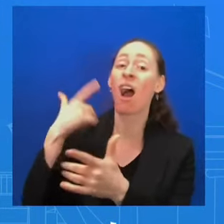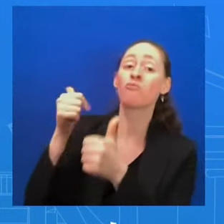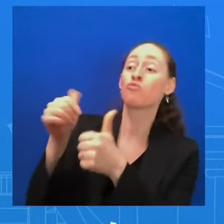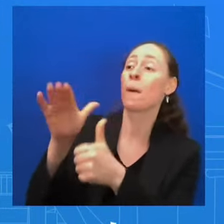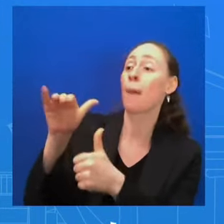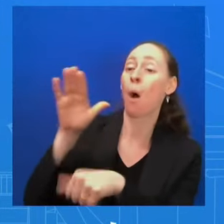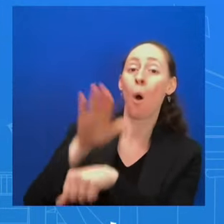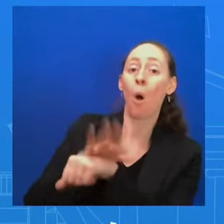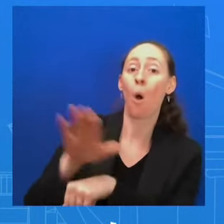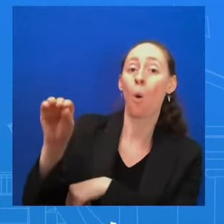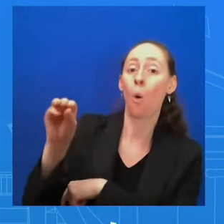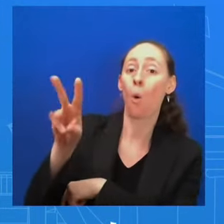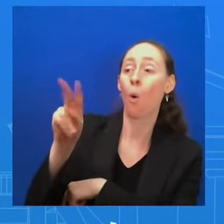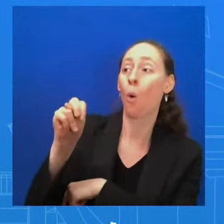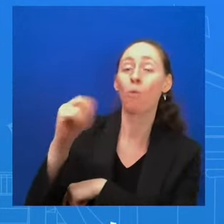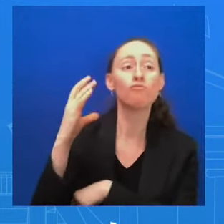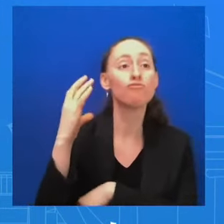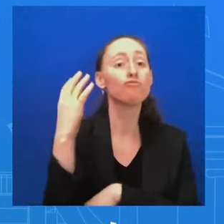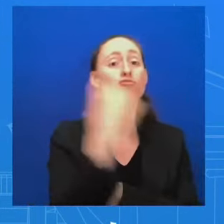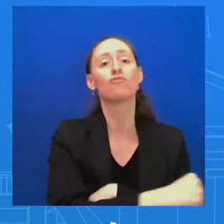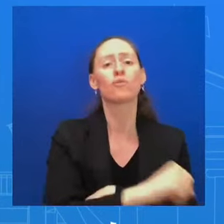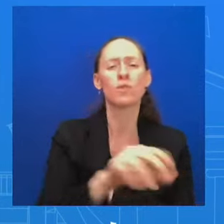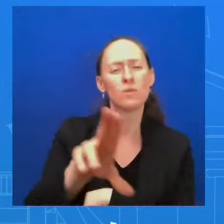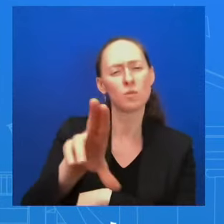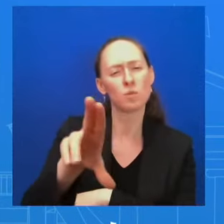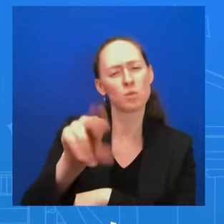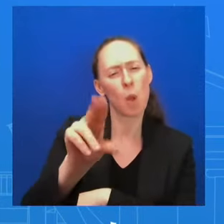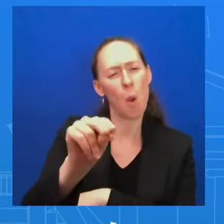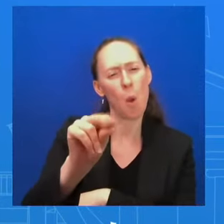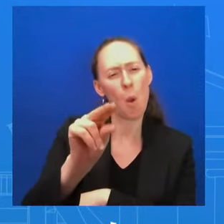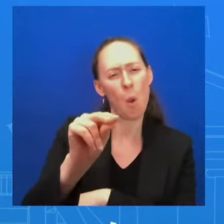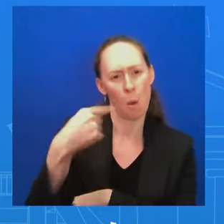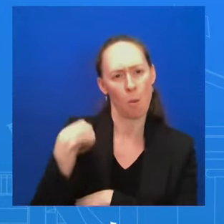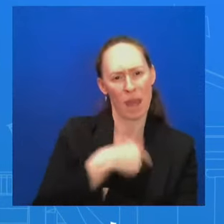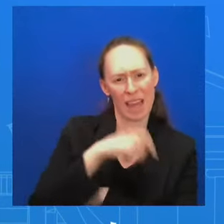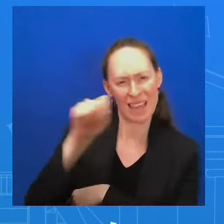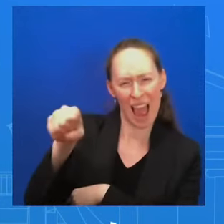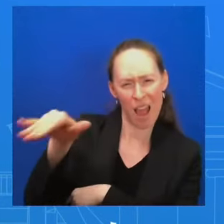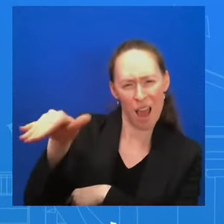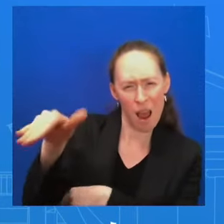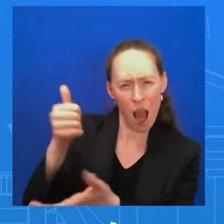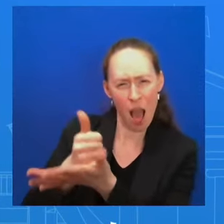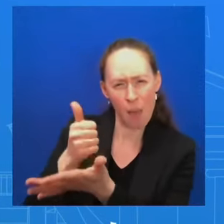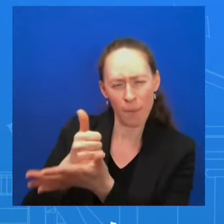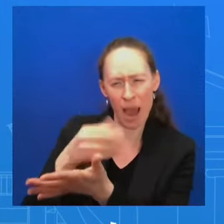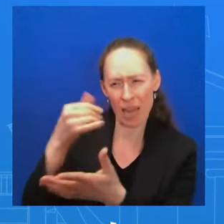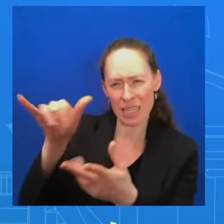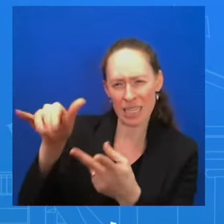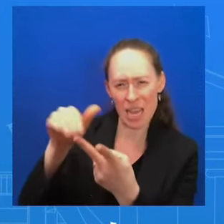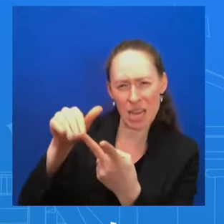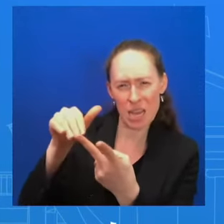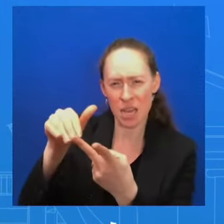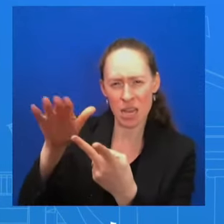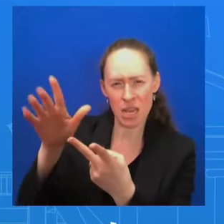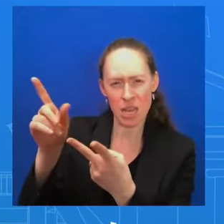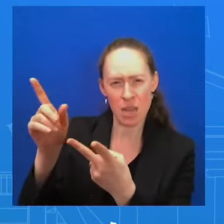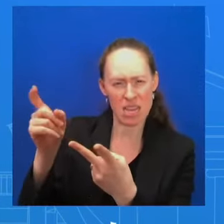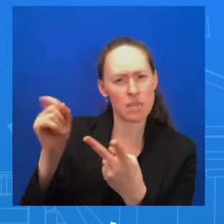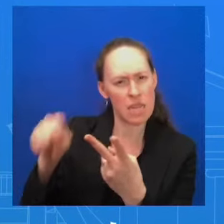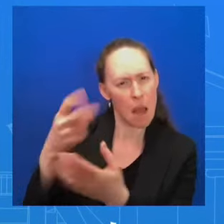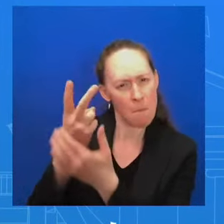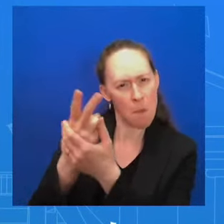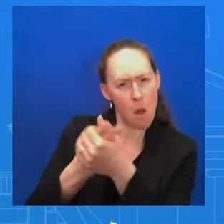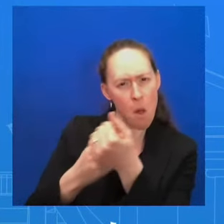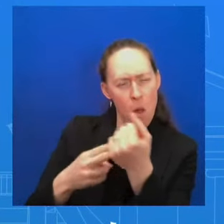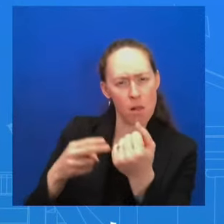you can say all that, and you can act on that, and you can believe that, and the president does, and still believe that the manner in